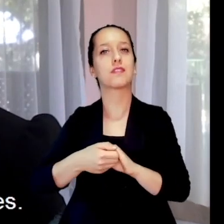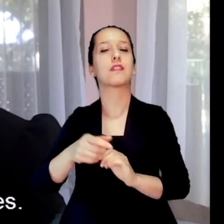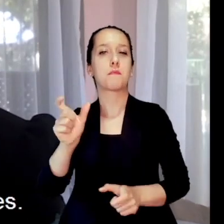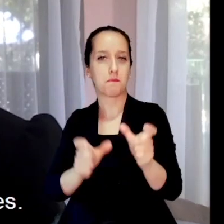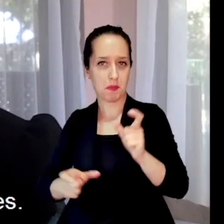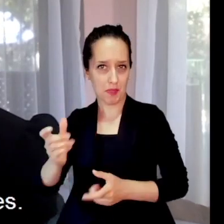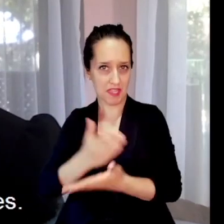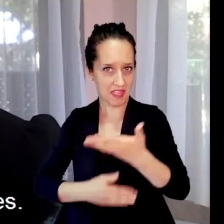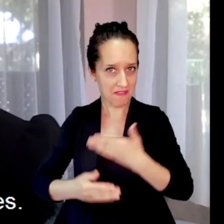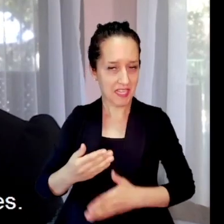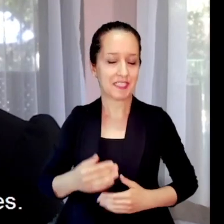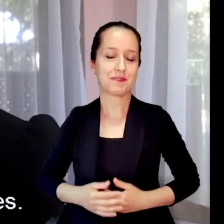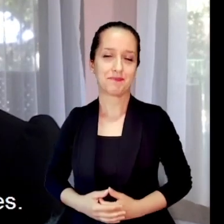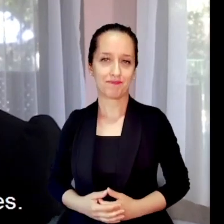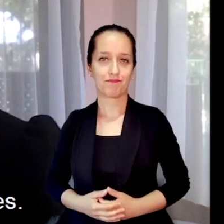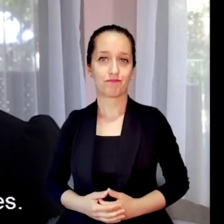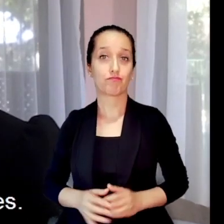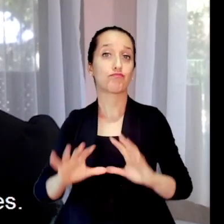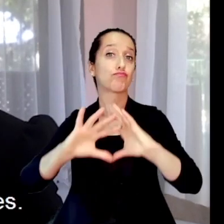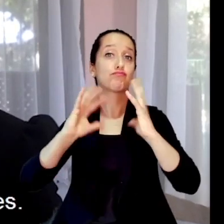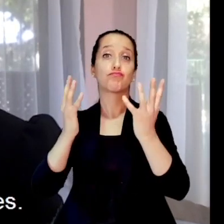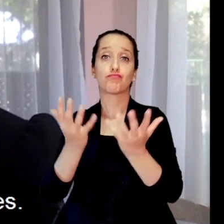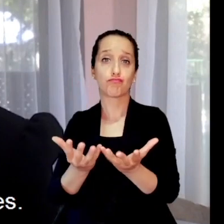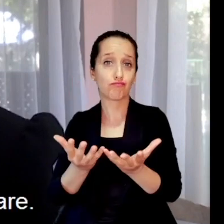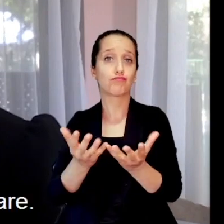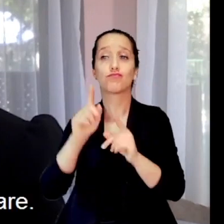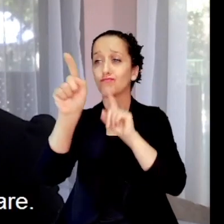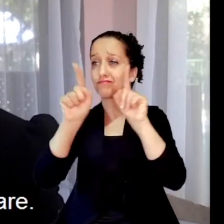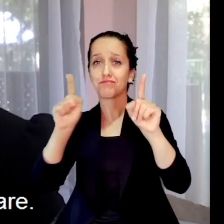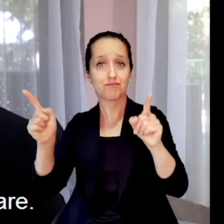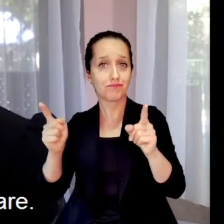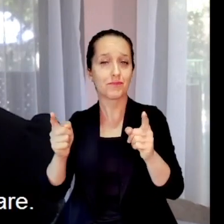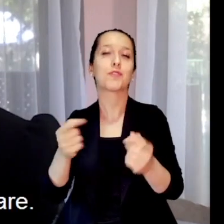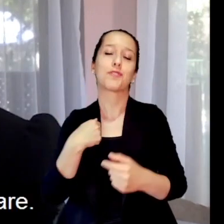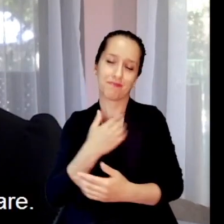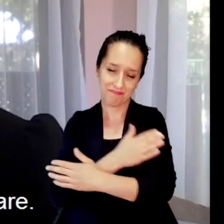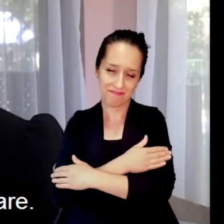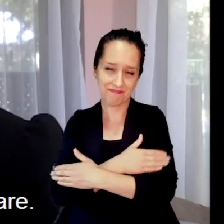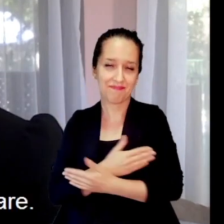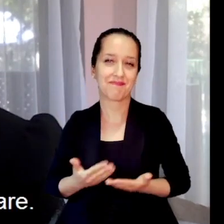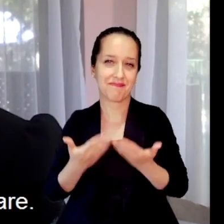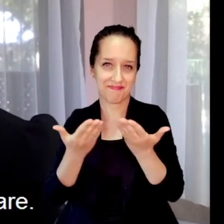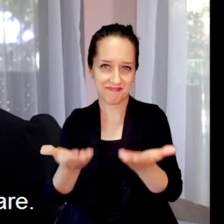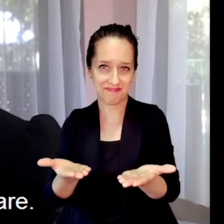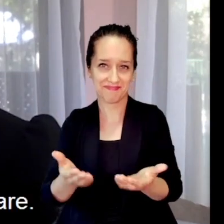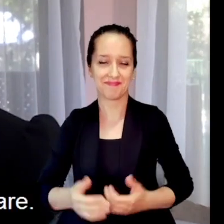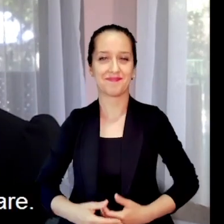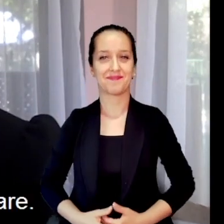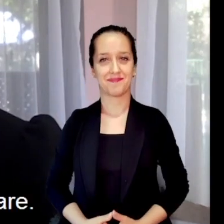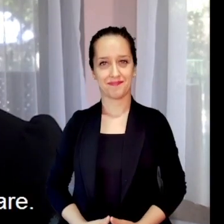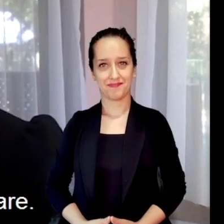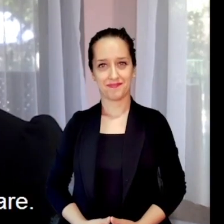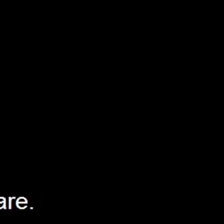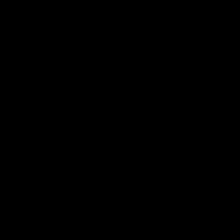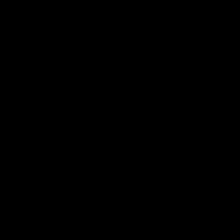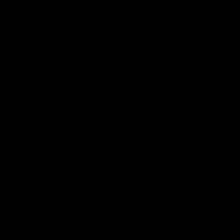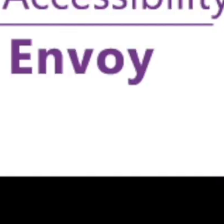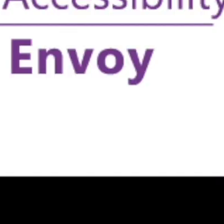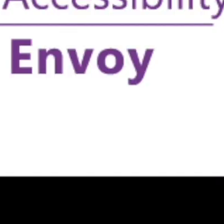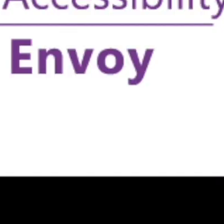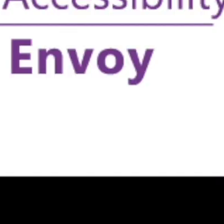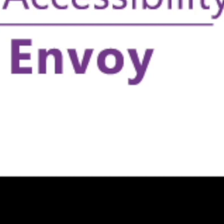and with persons with disabilities. Hacks for everyone, wherever you are.